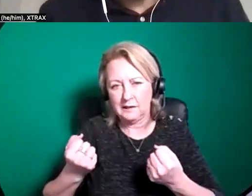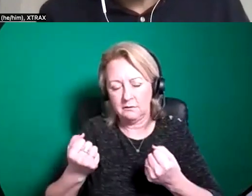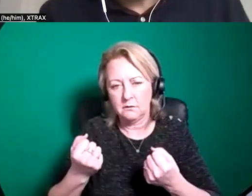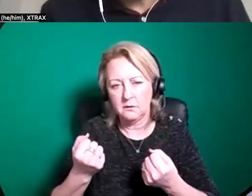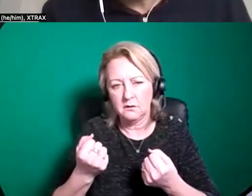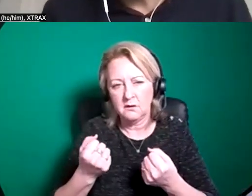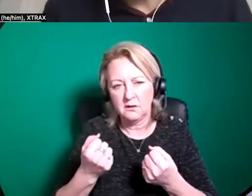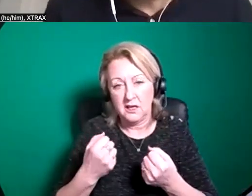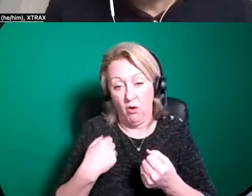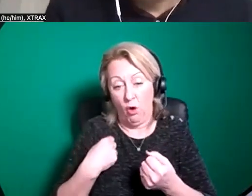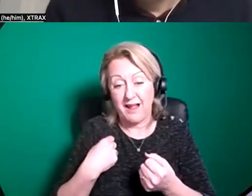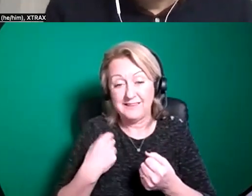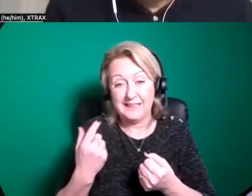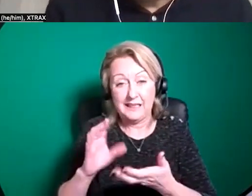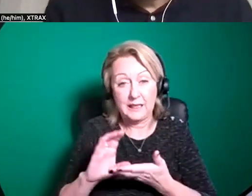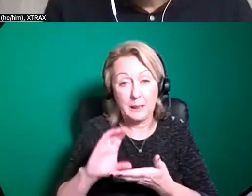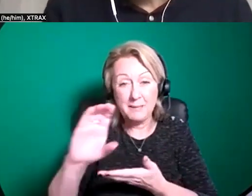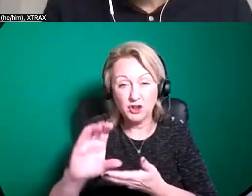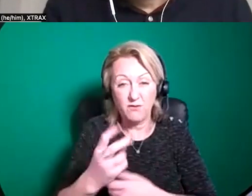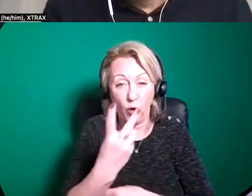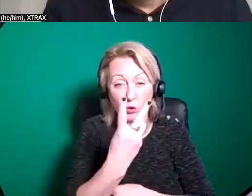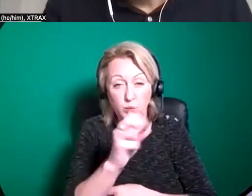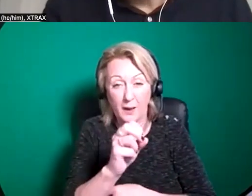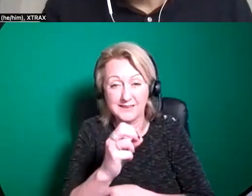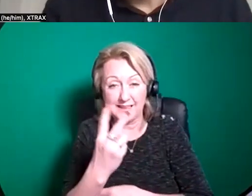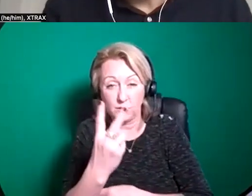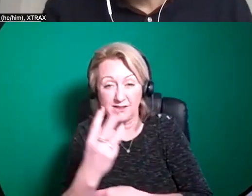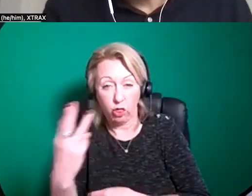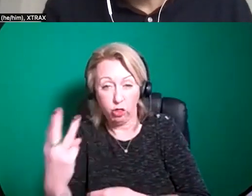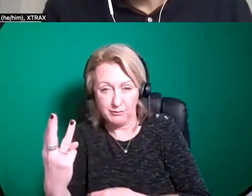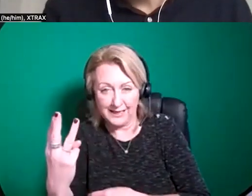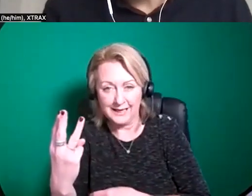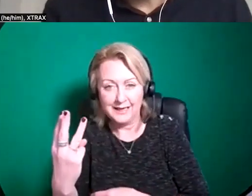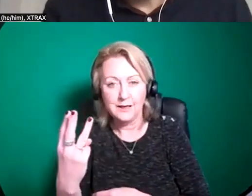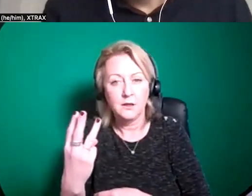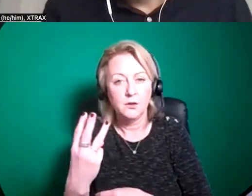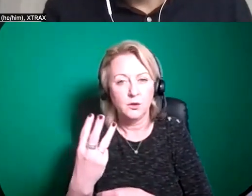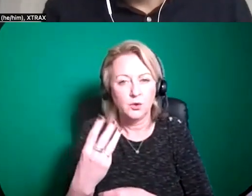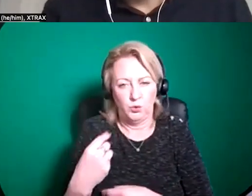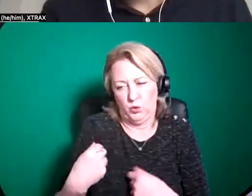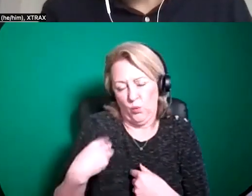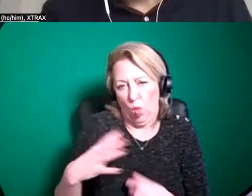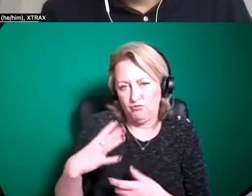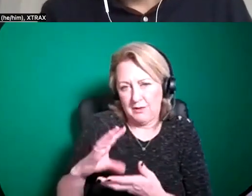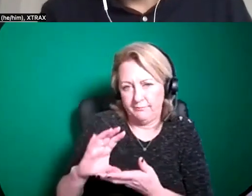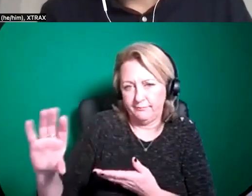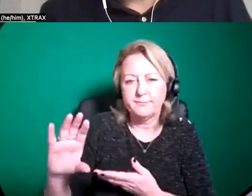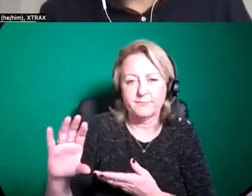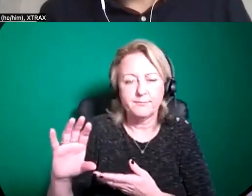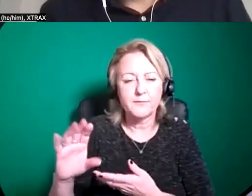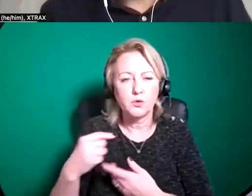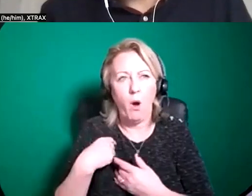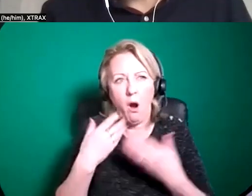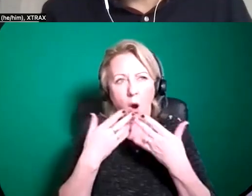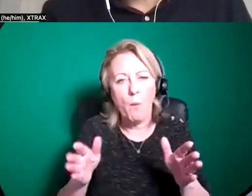2023 just now um so what we'd be looking at is um for our next open call for